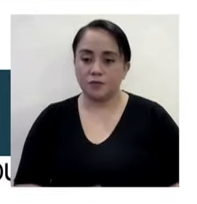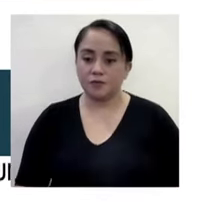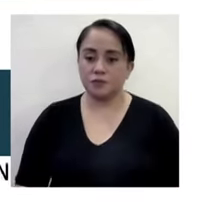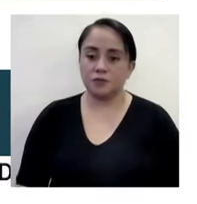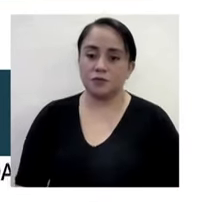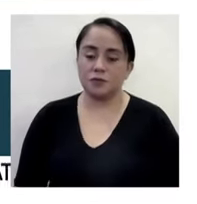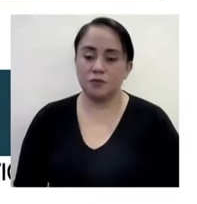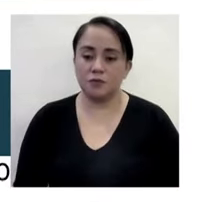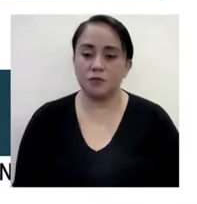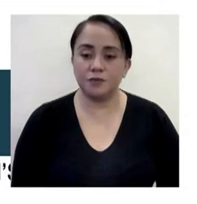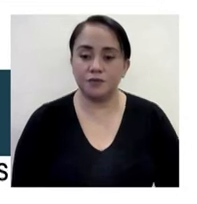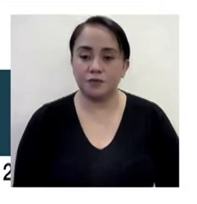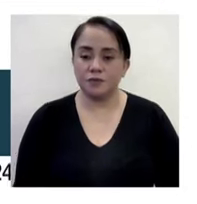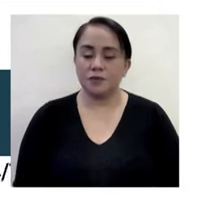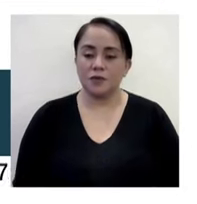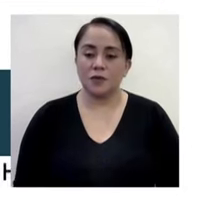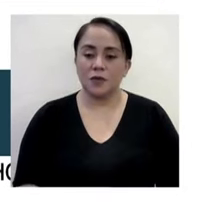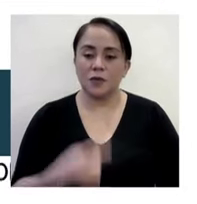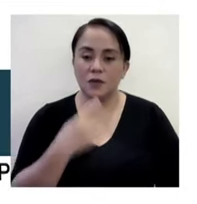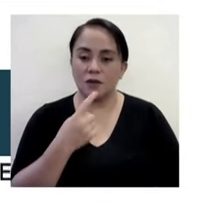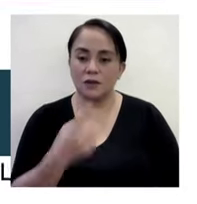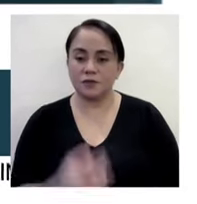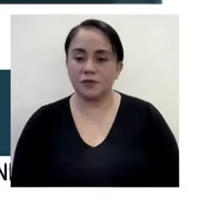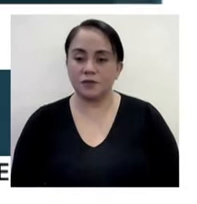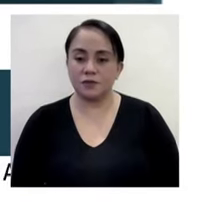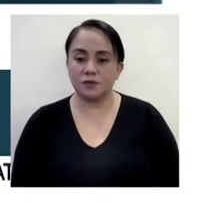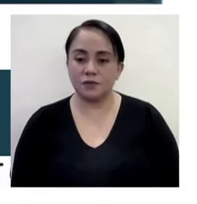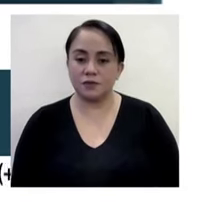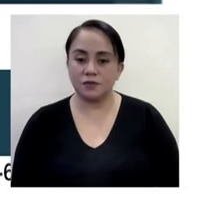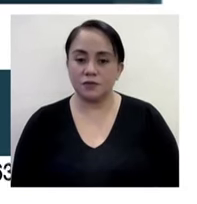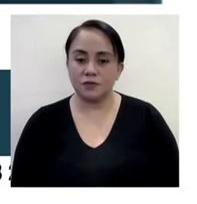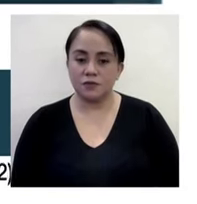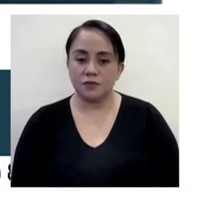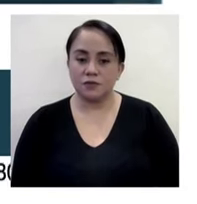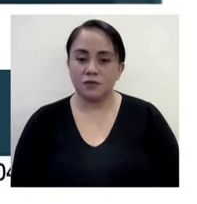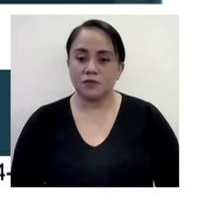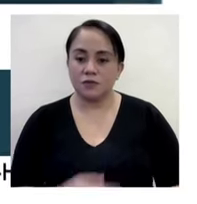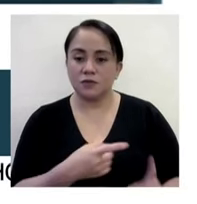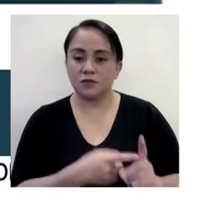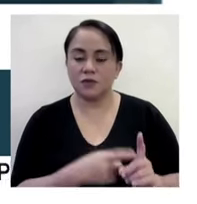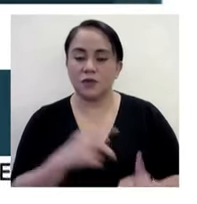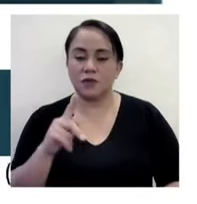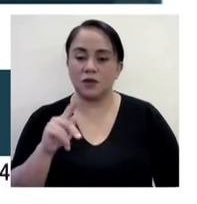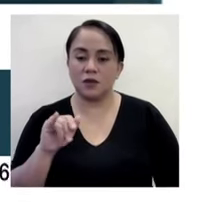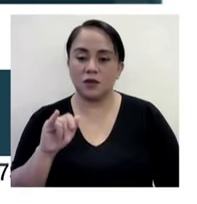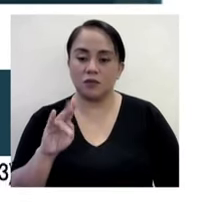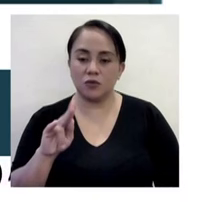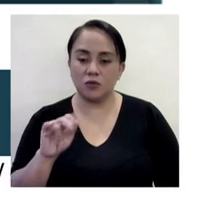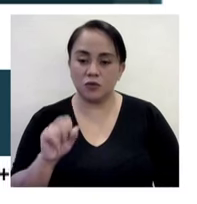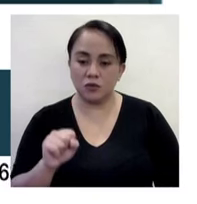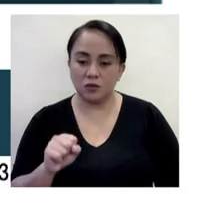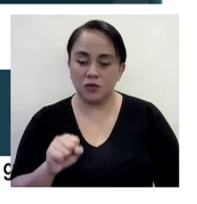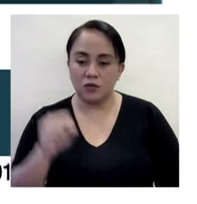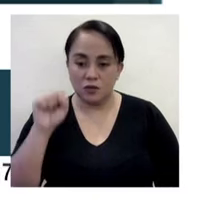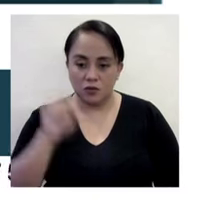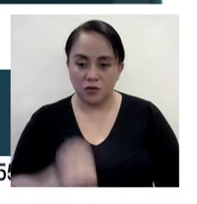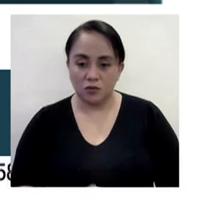Well, she was at the kibbutz in the south.